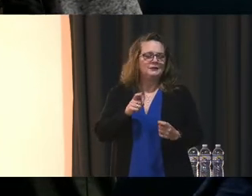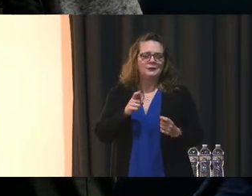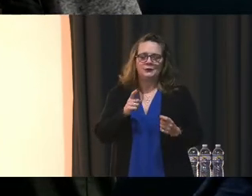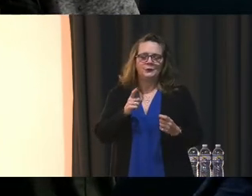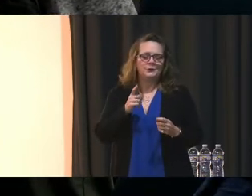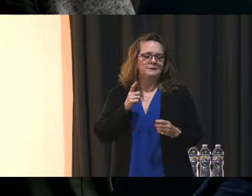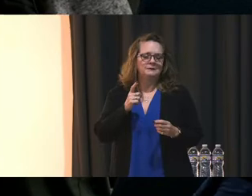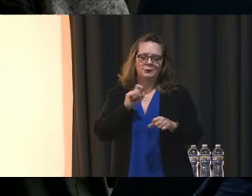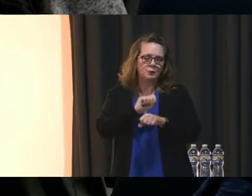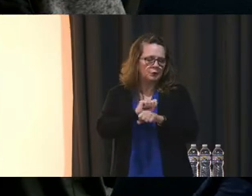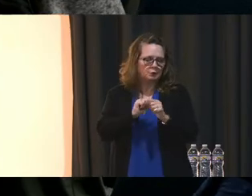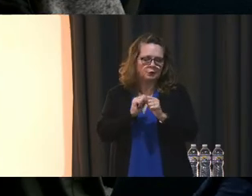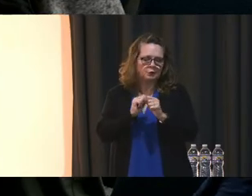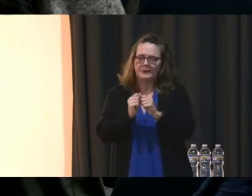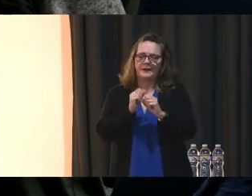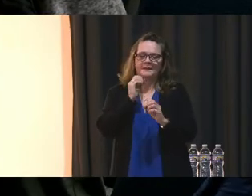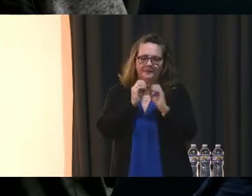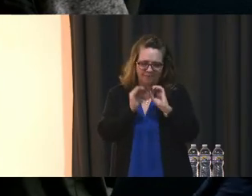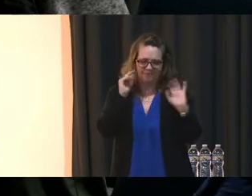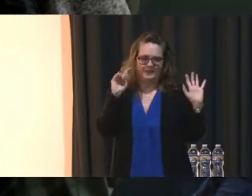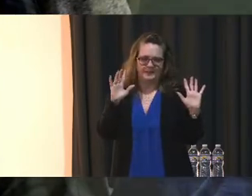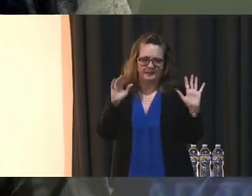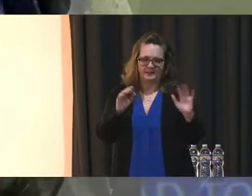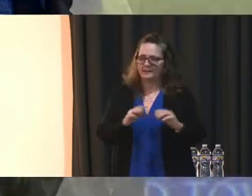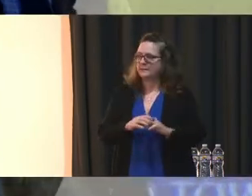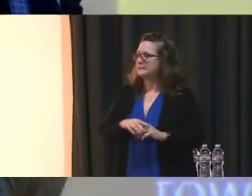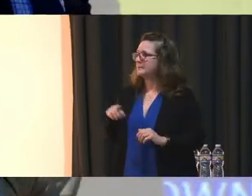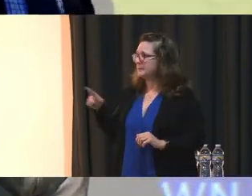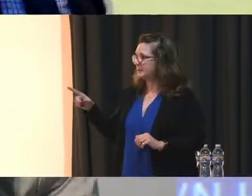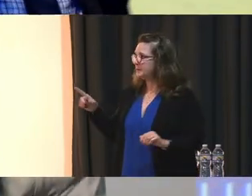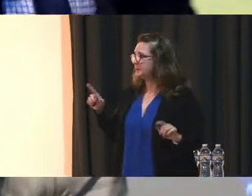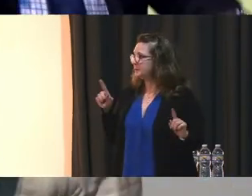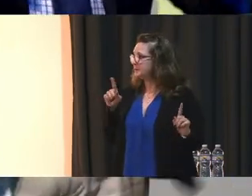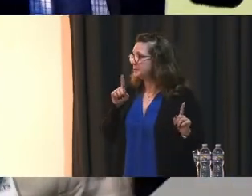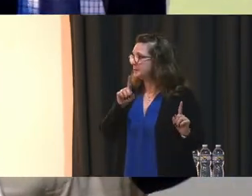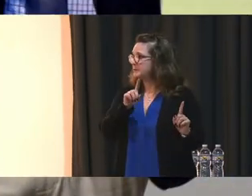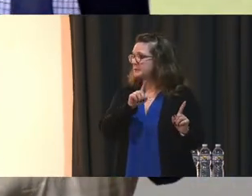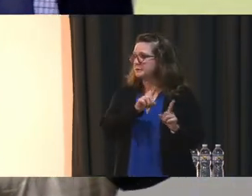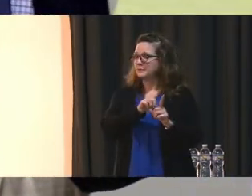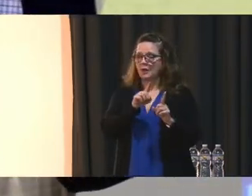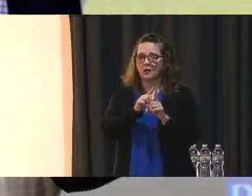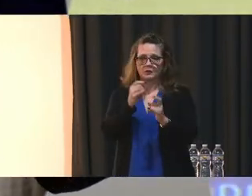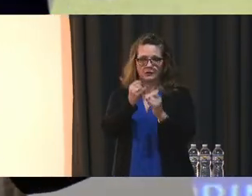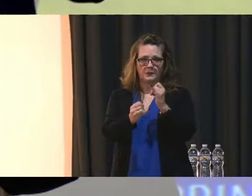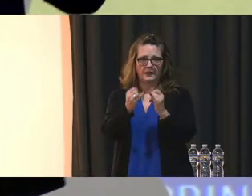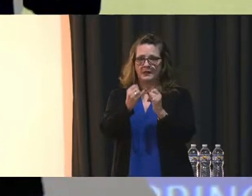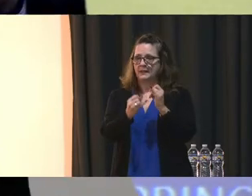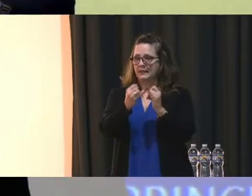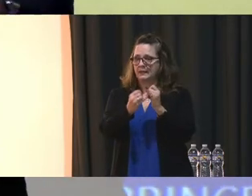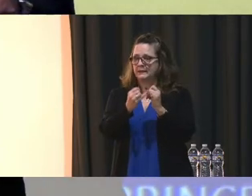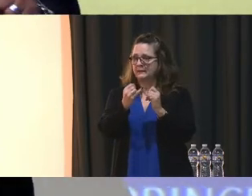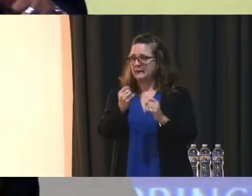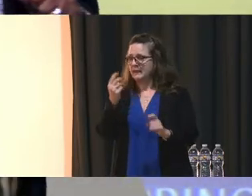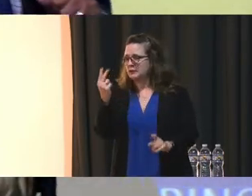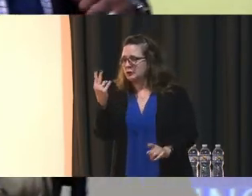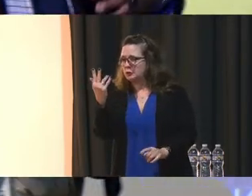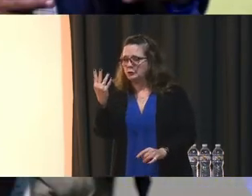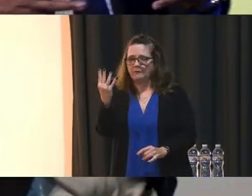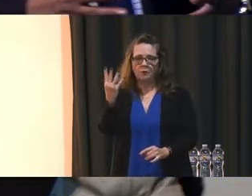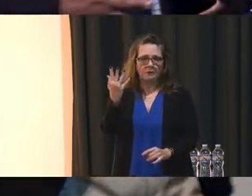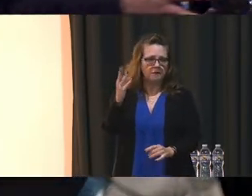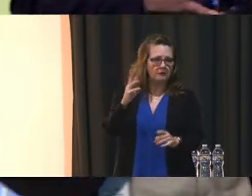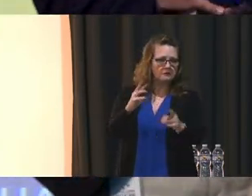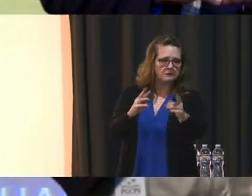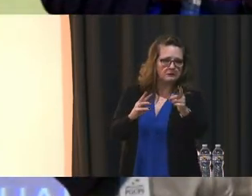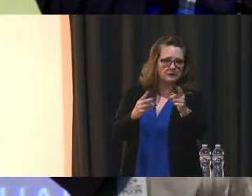awesome. Thank you for your time, sir. Thank What I will say also, if we're going to take these last one, two, three, four, five, six